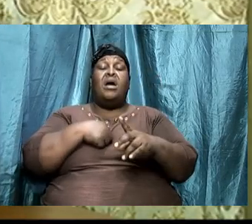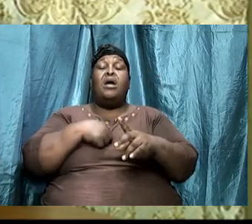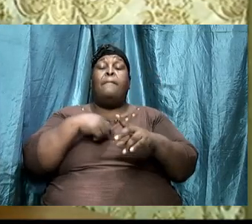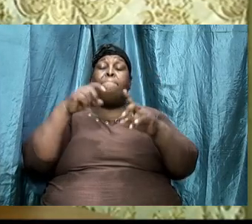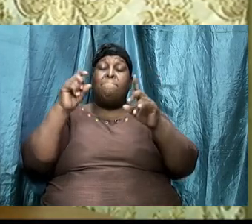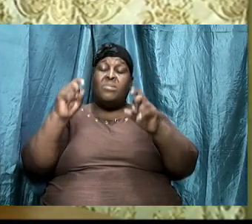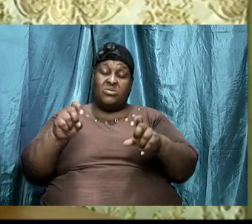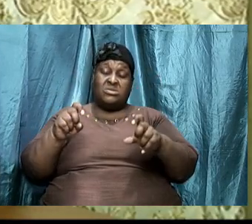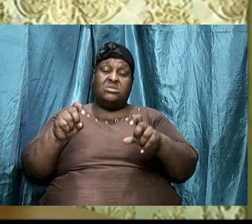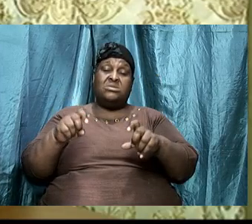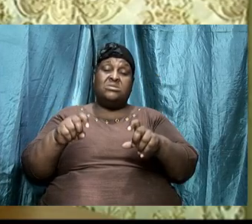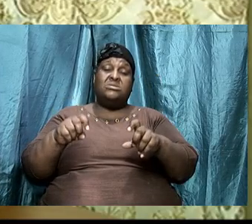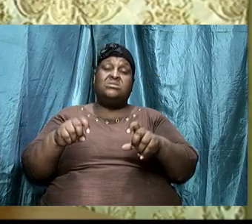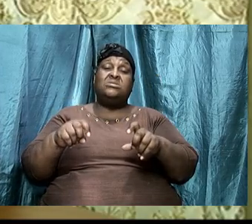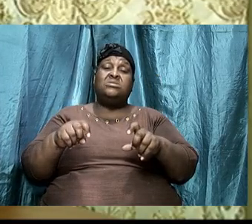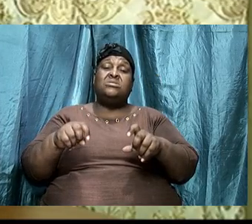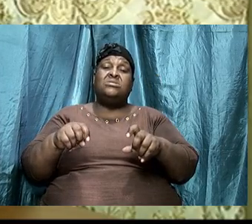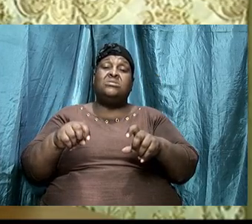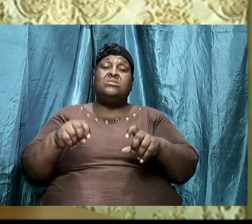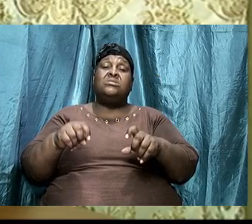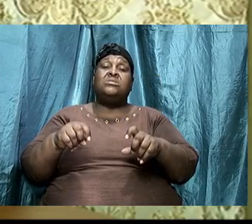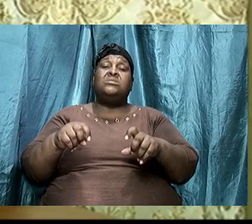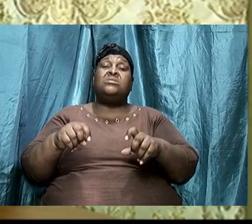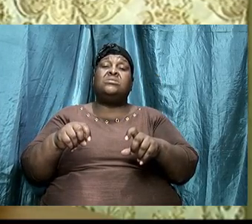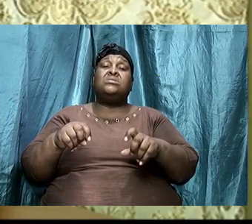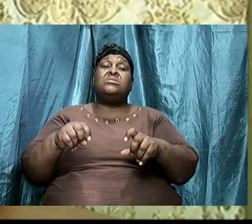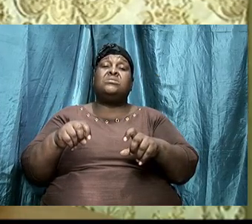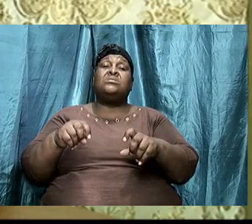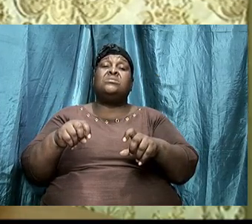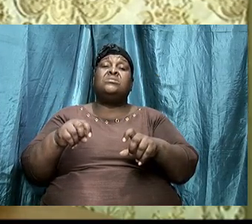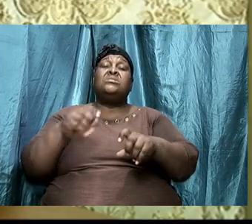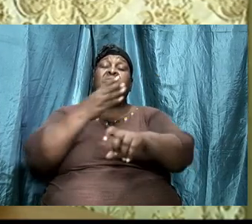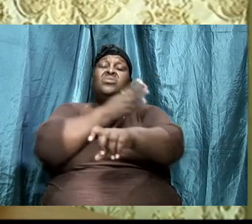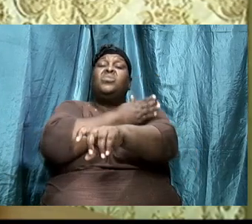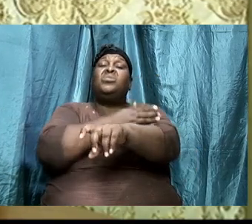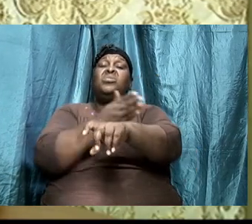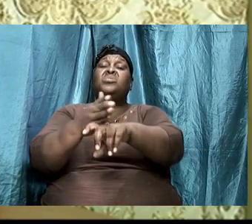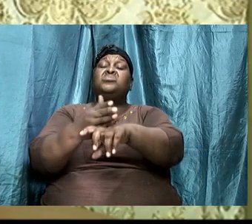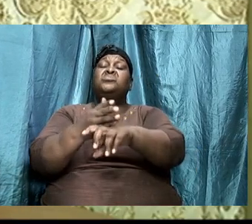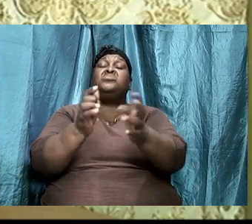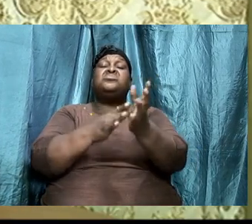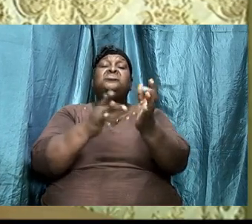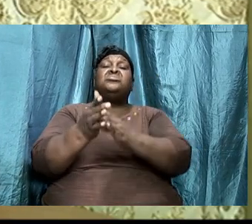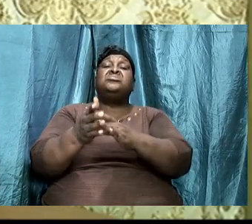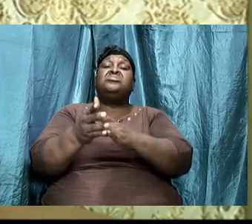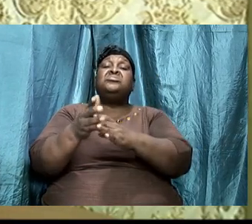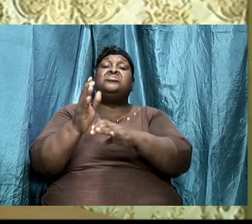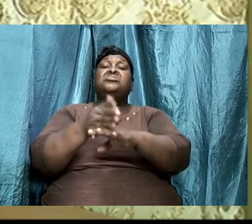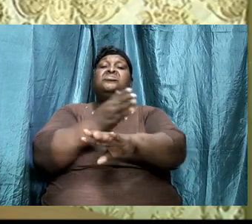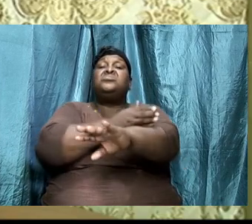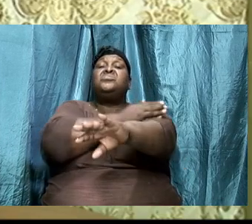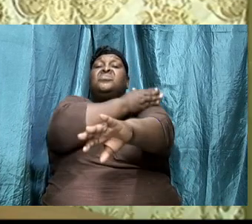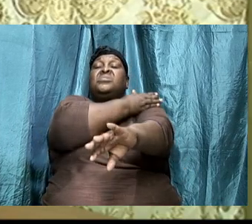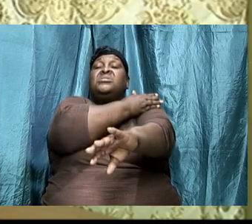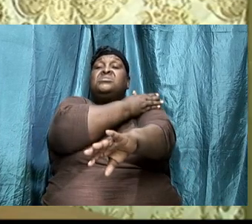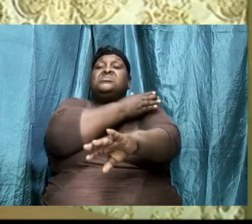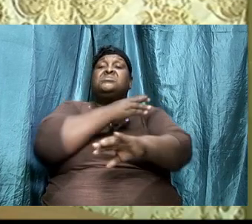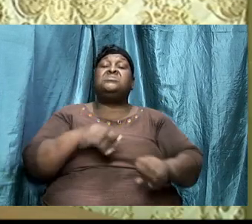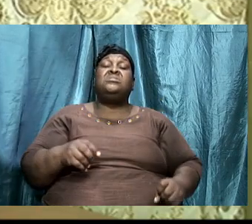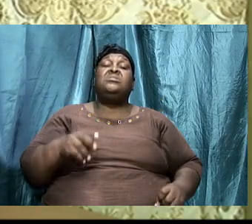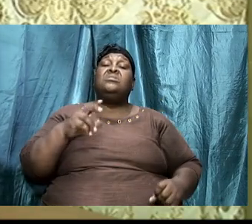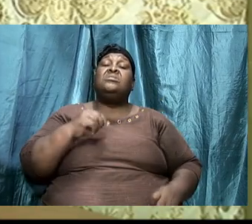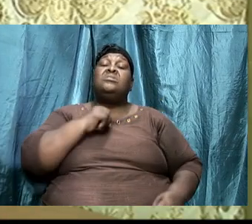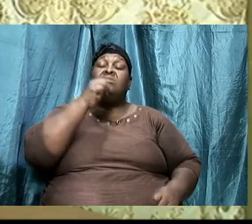in that realm then we understand that we're not operating of our own strength but we're operating of the strength